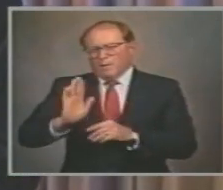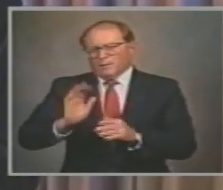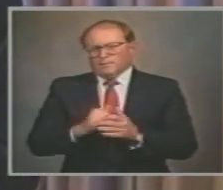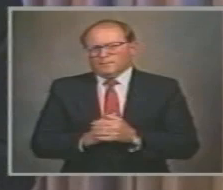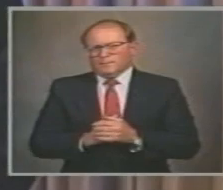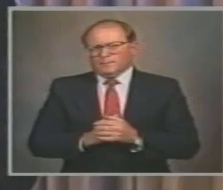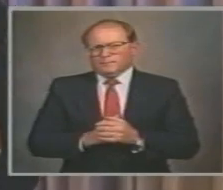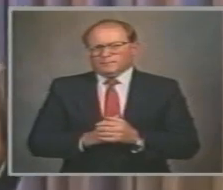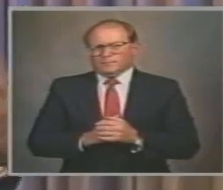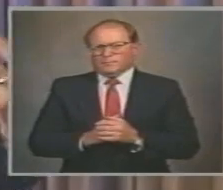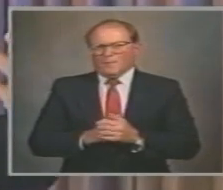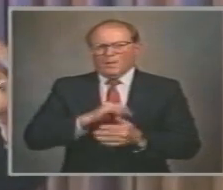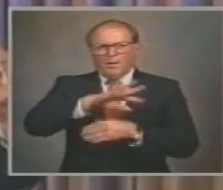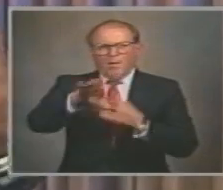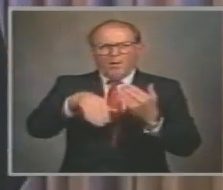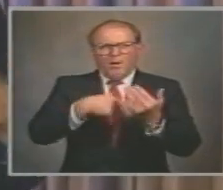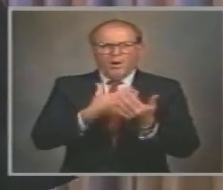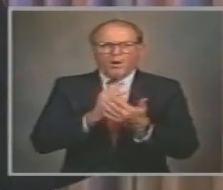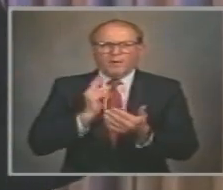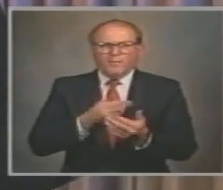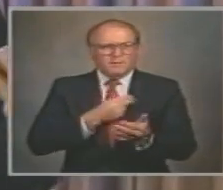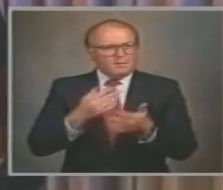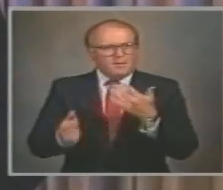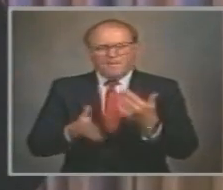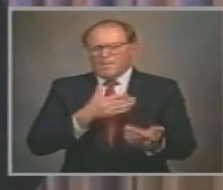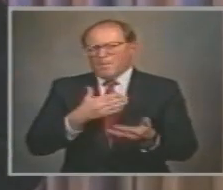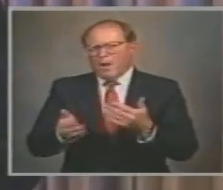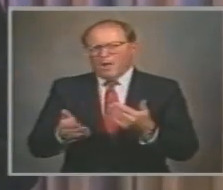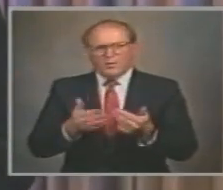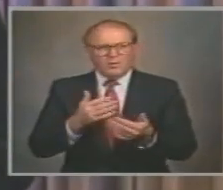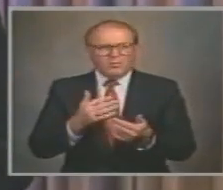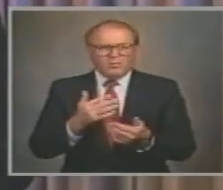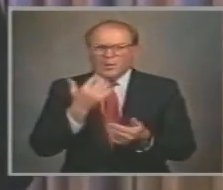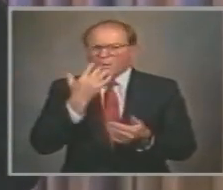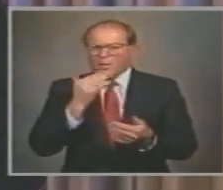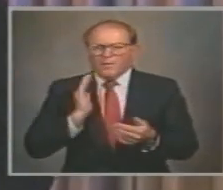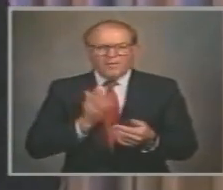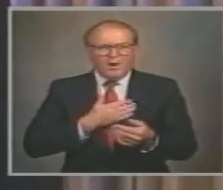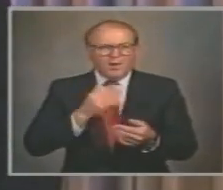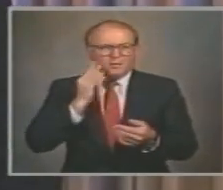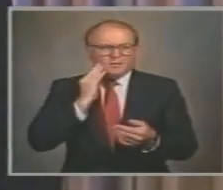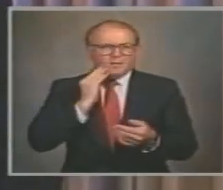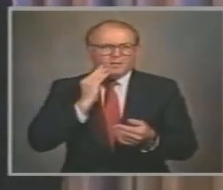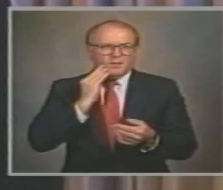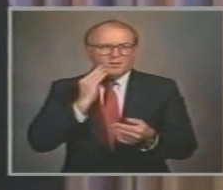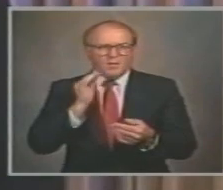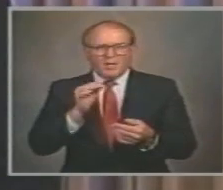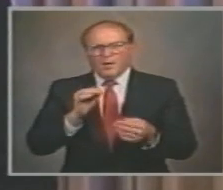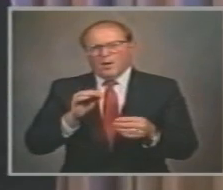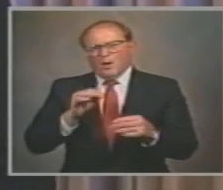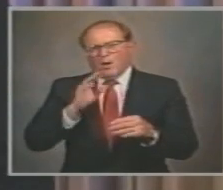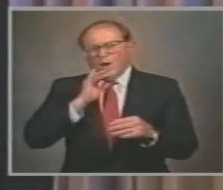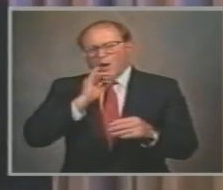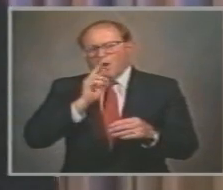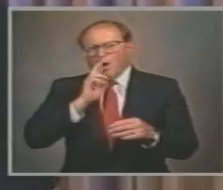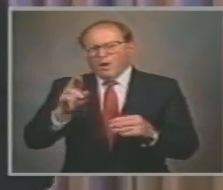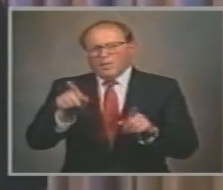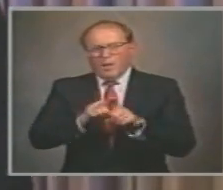29 All of us Regardless of the color Of our skin Bear the image Of deity